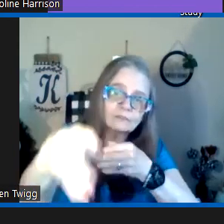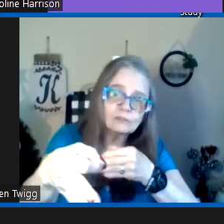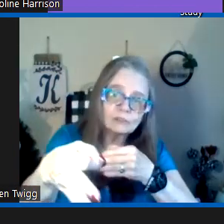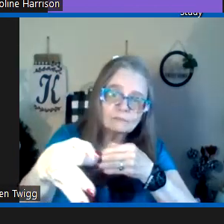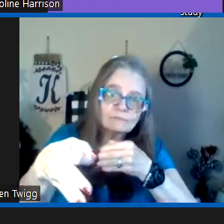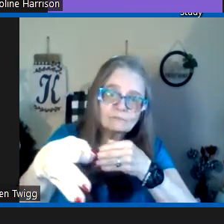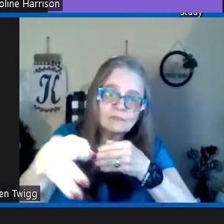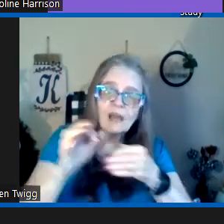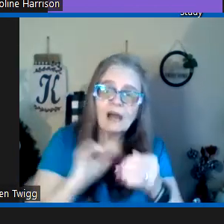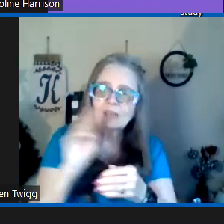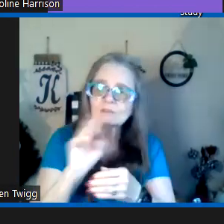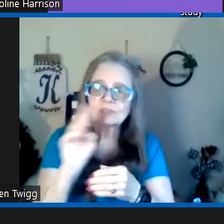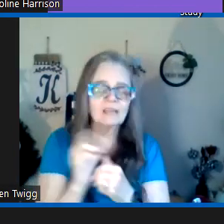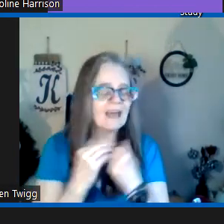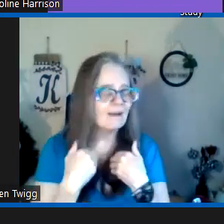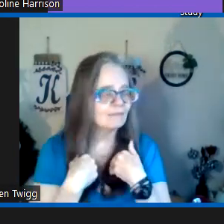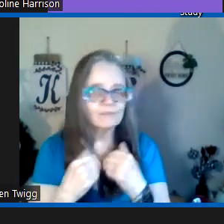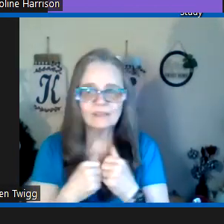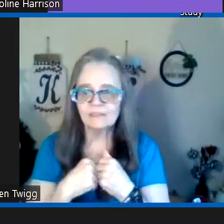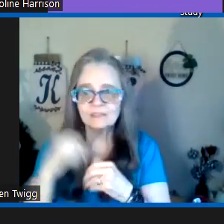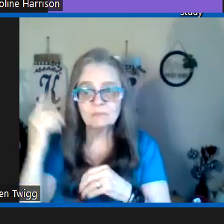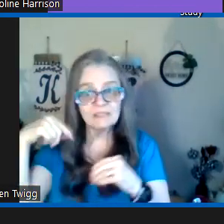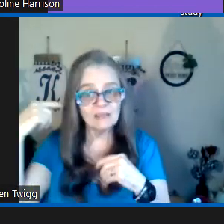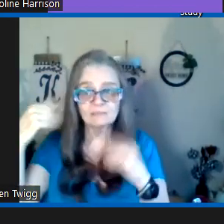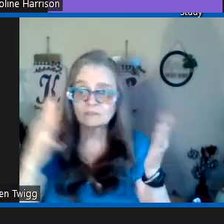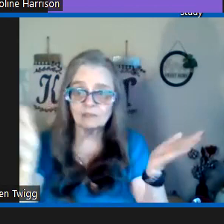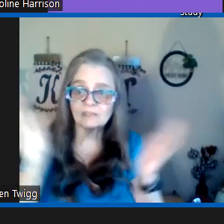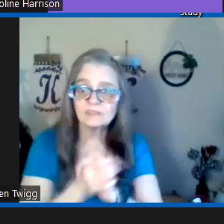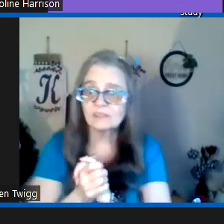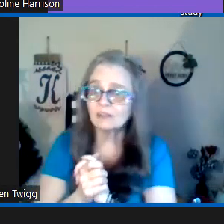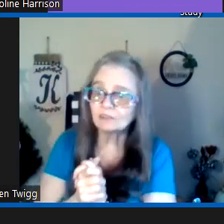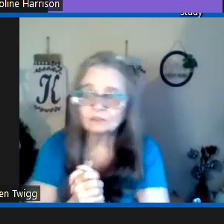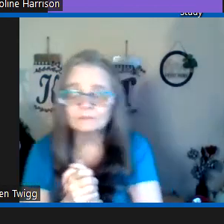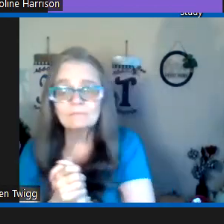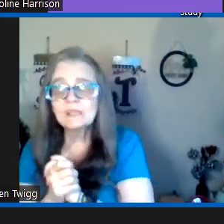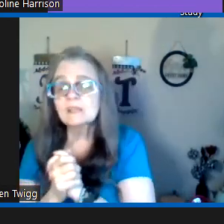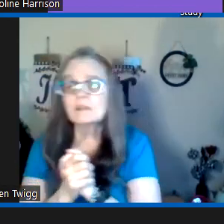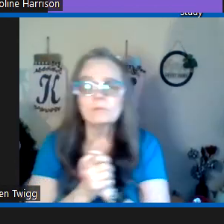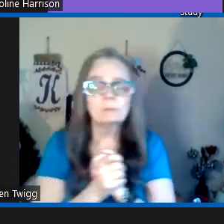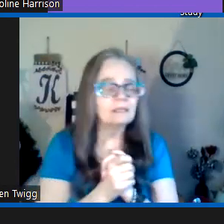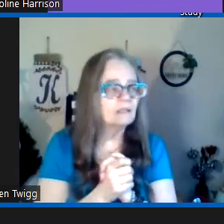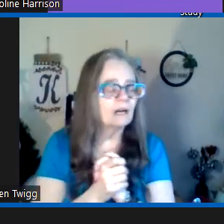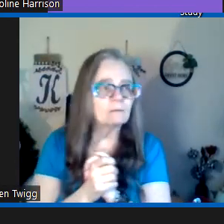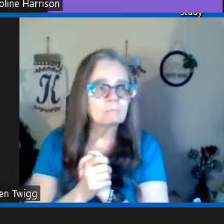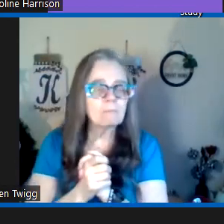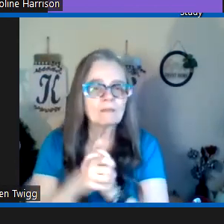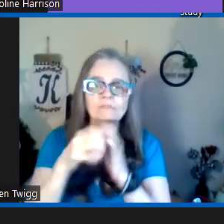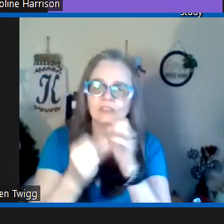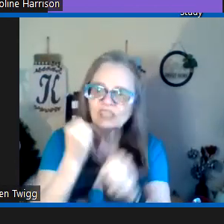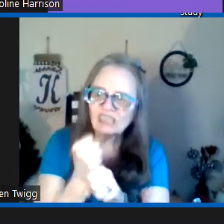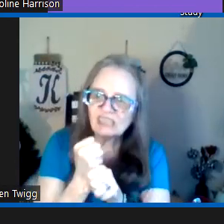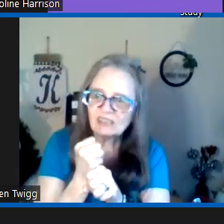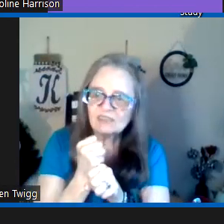in the future i used to have and this may sound crazy to y'all too but um